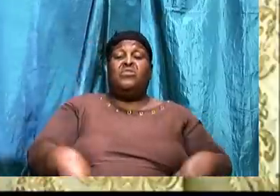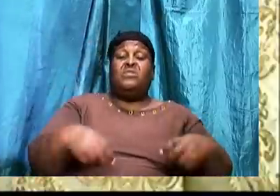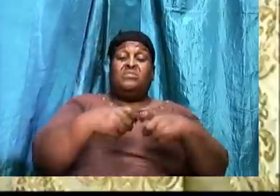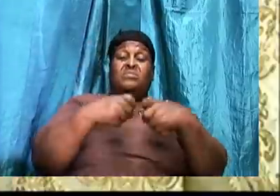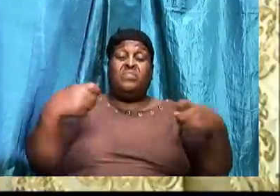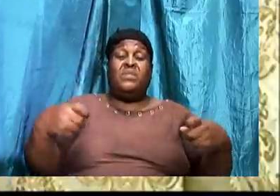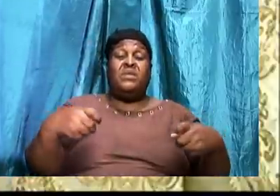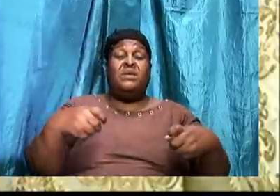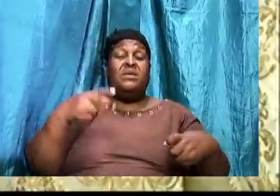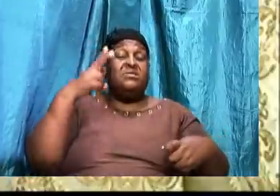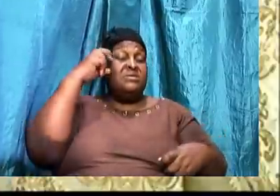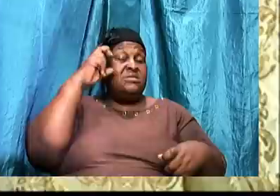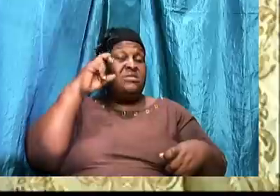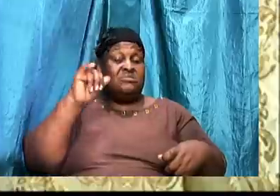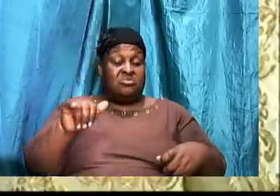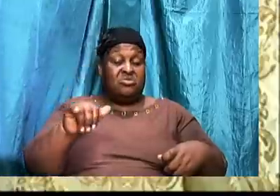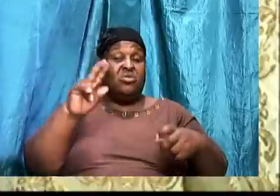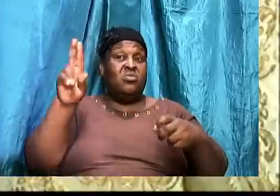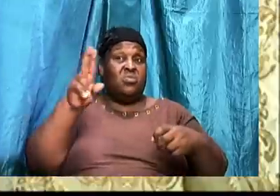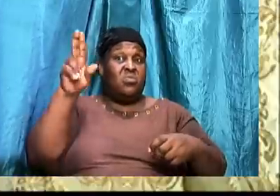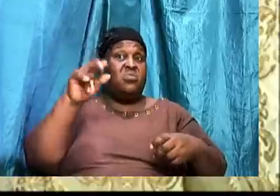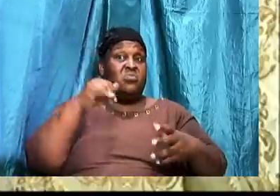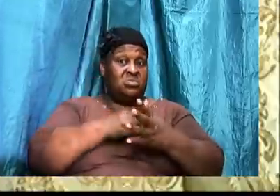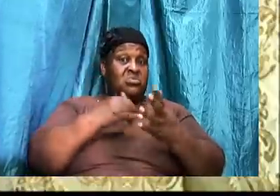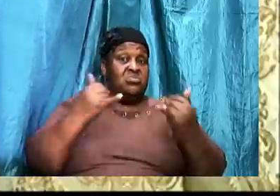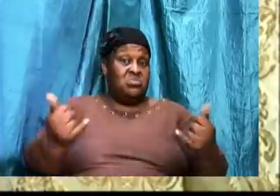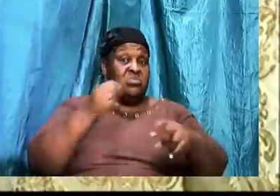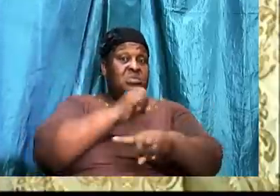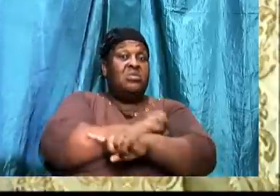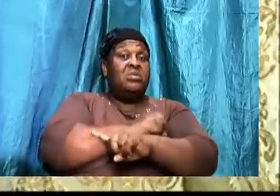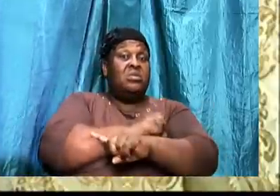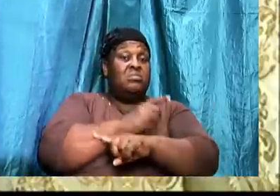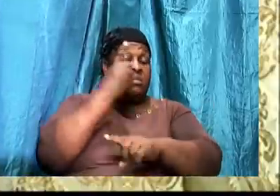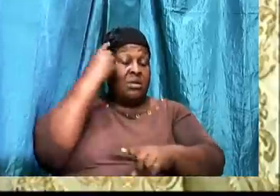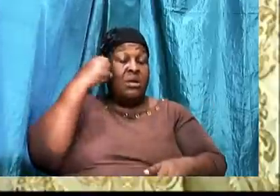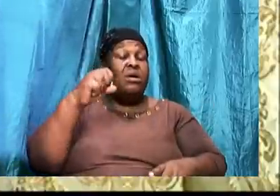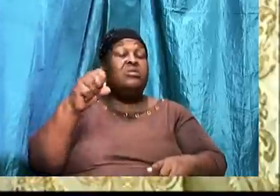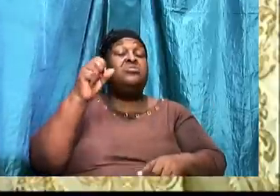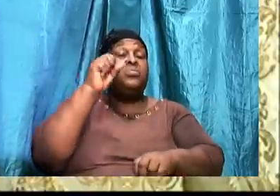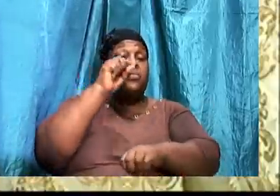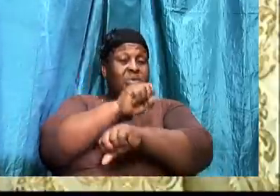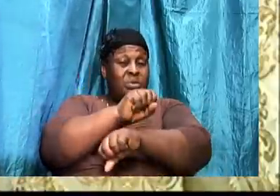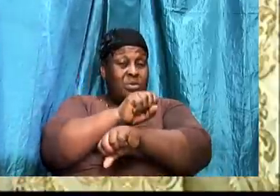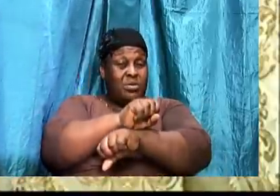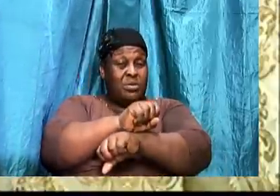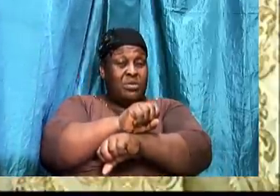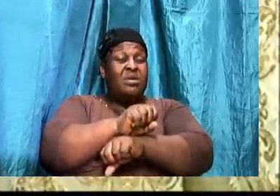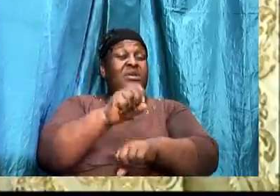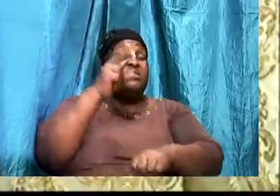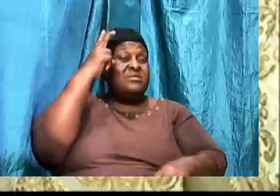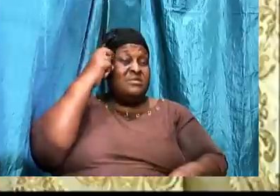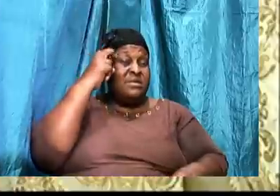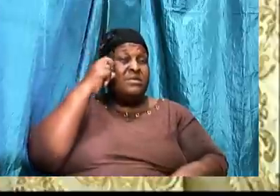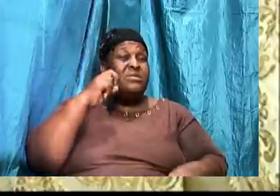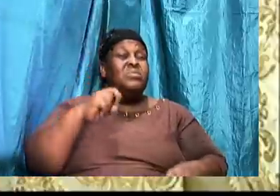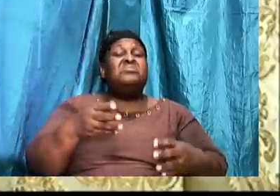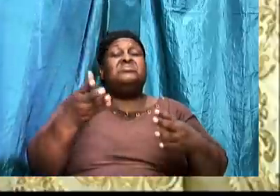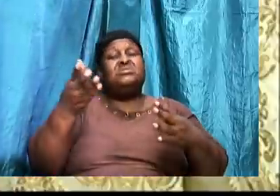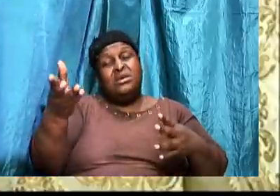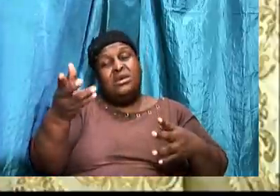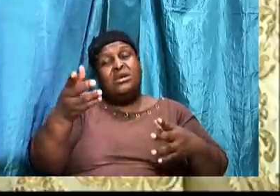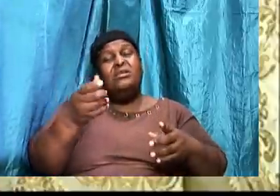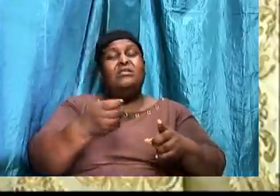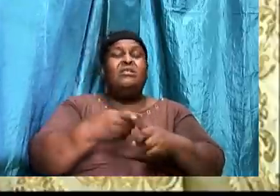it today. Because, it works. Remember, we said that he was there from the beginning. He has been tempting